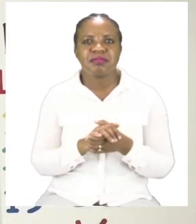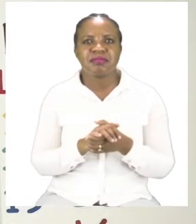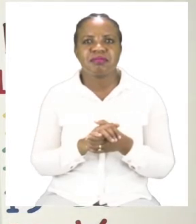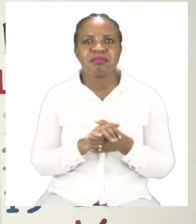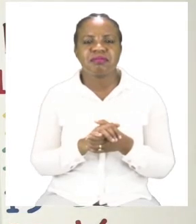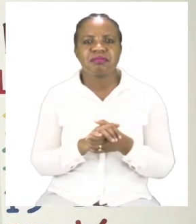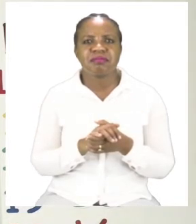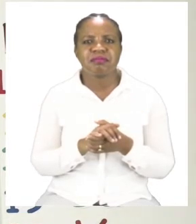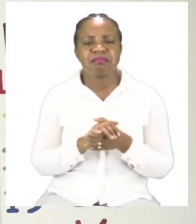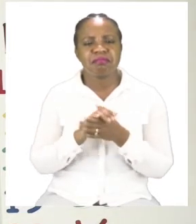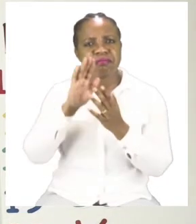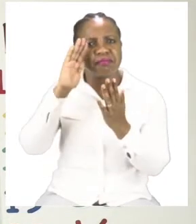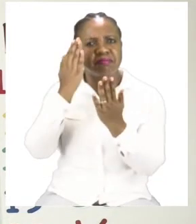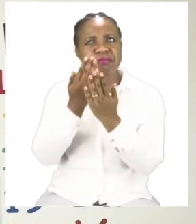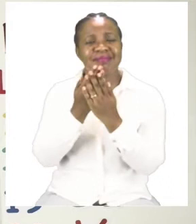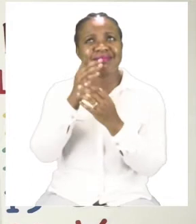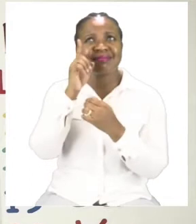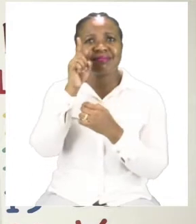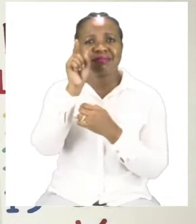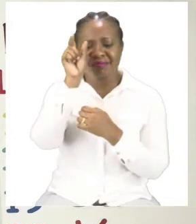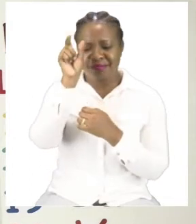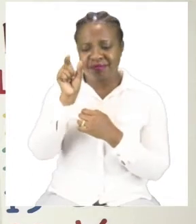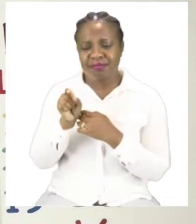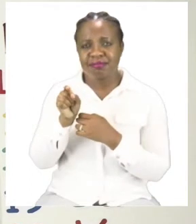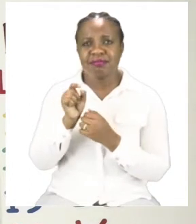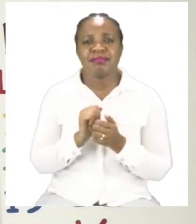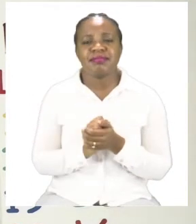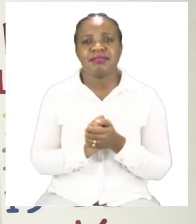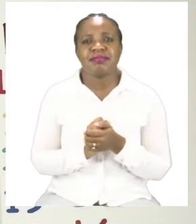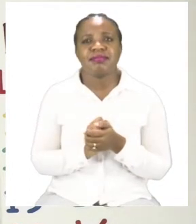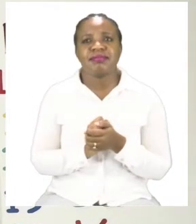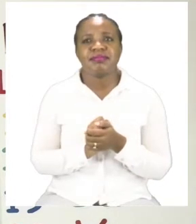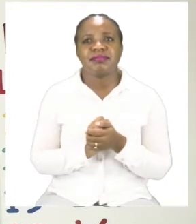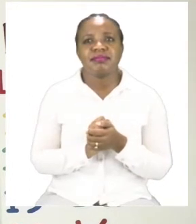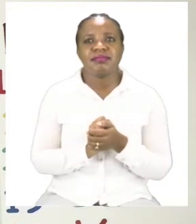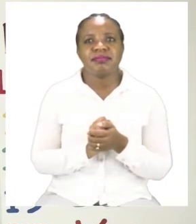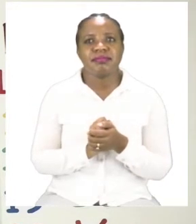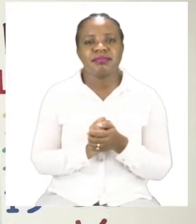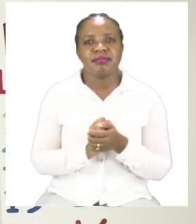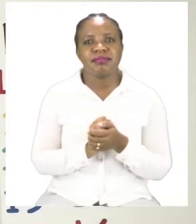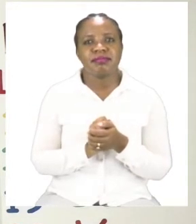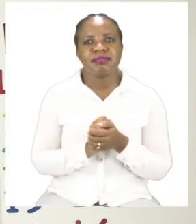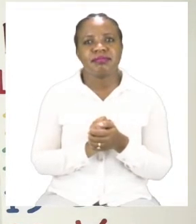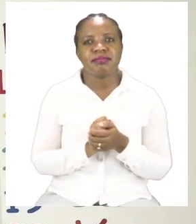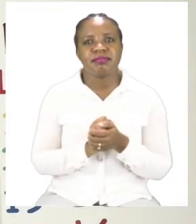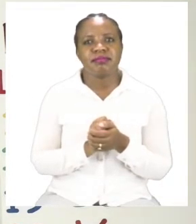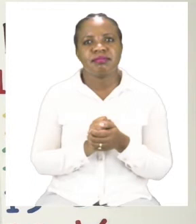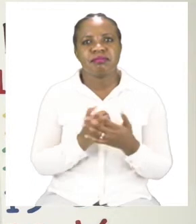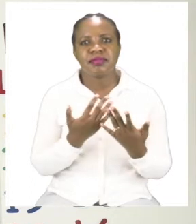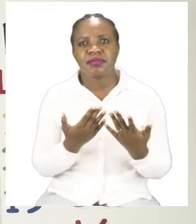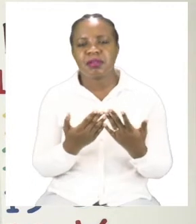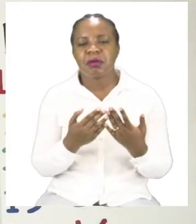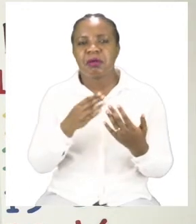We have our picture going down. So we need to find out after crossing out